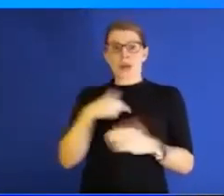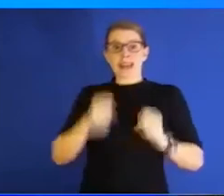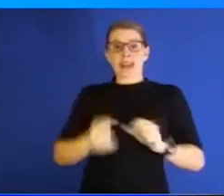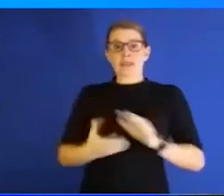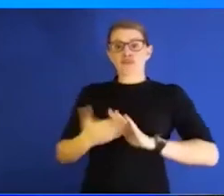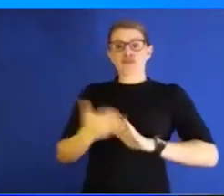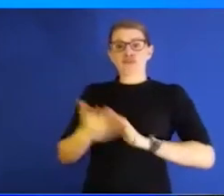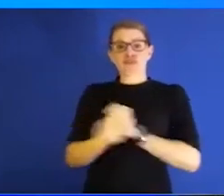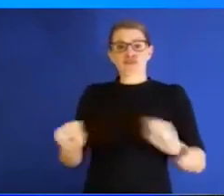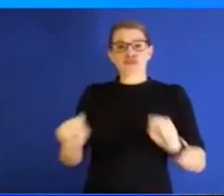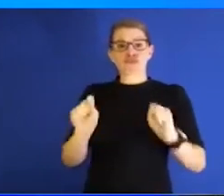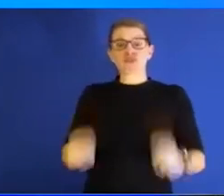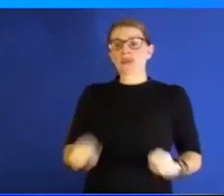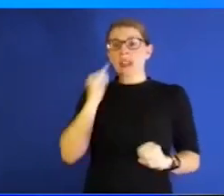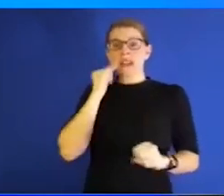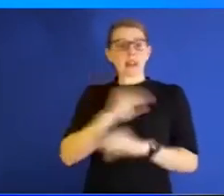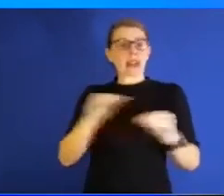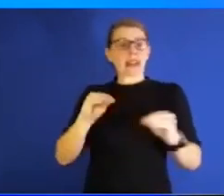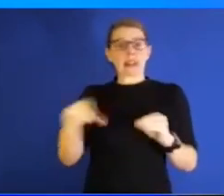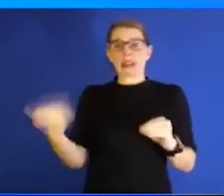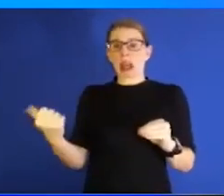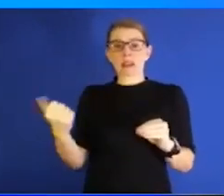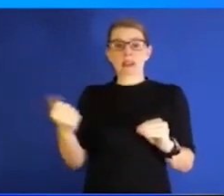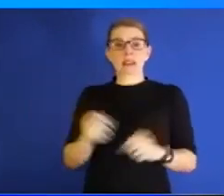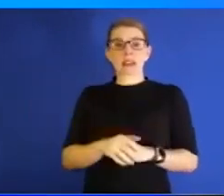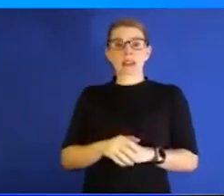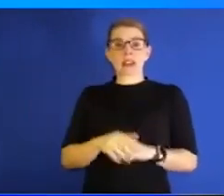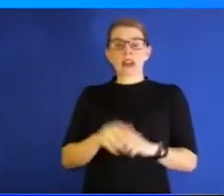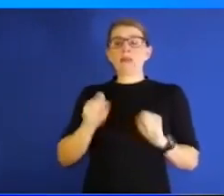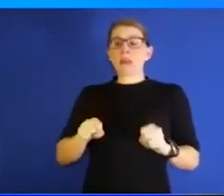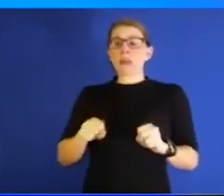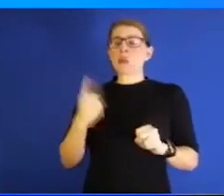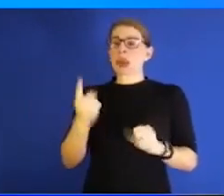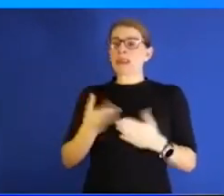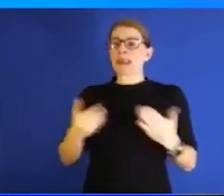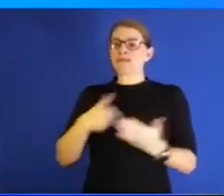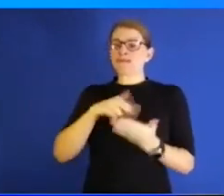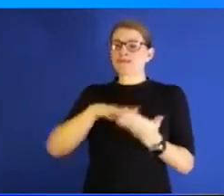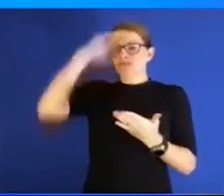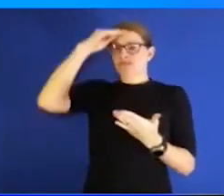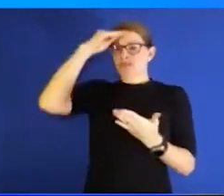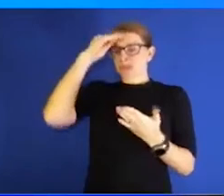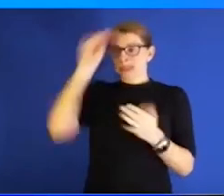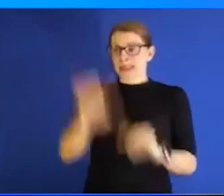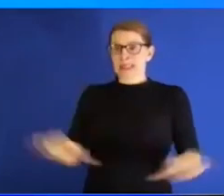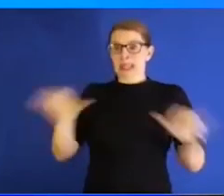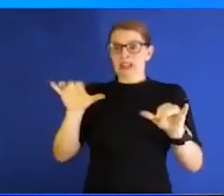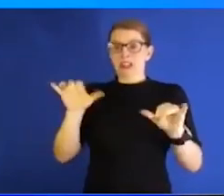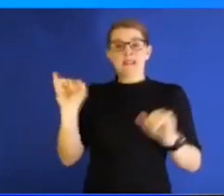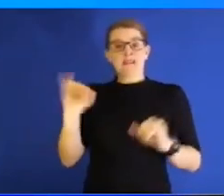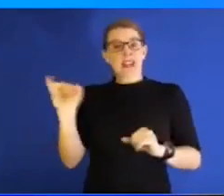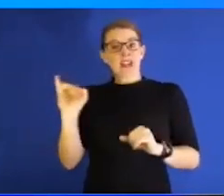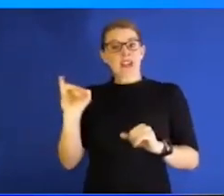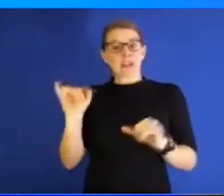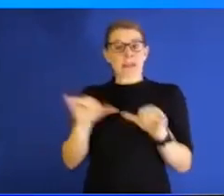nothing else, that's probably the one takeaway from all of this, the standard infection measures, masking indoors,